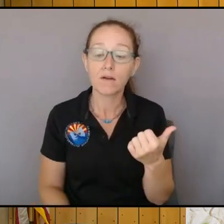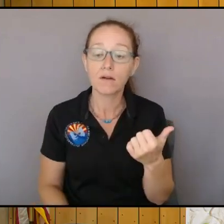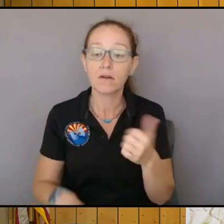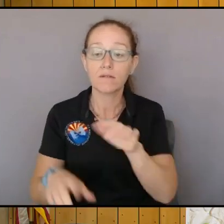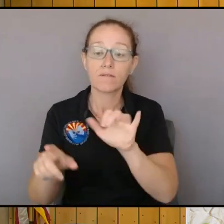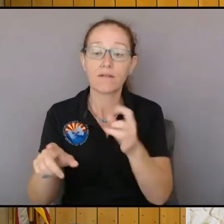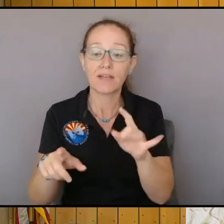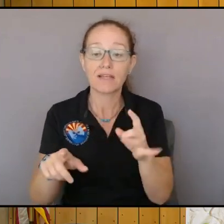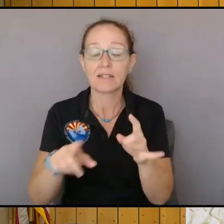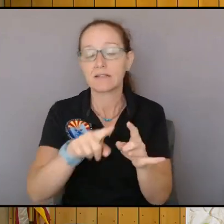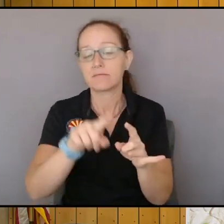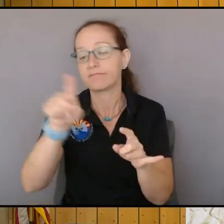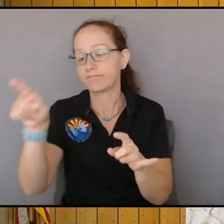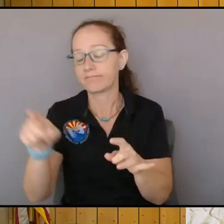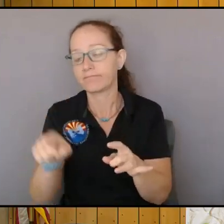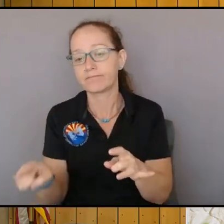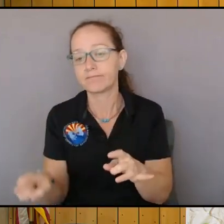now